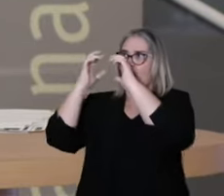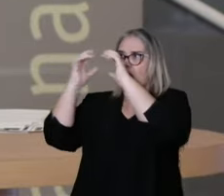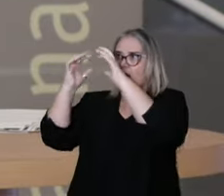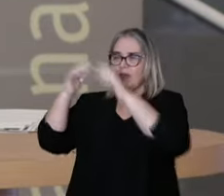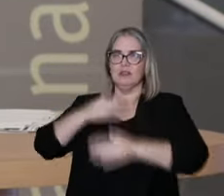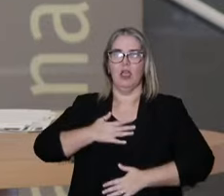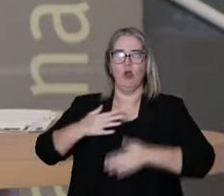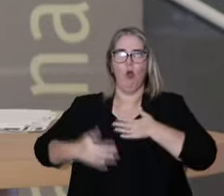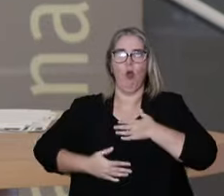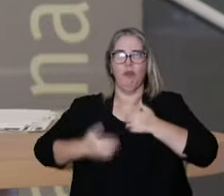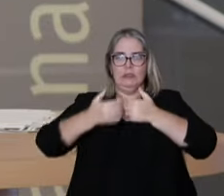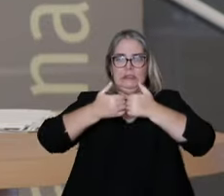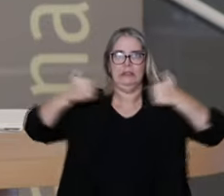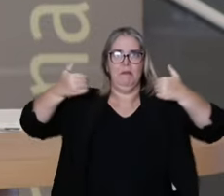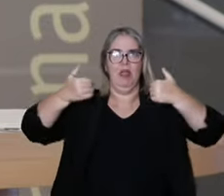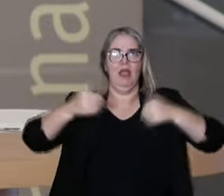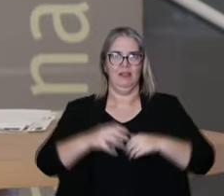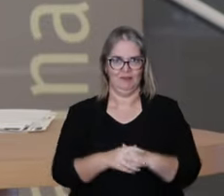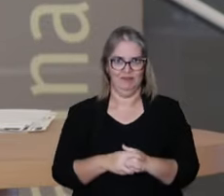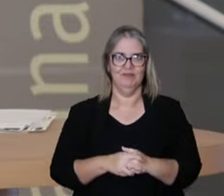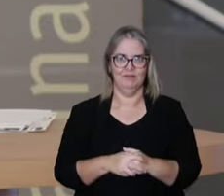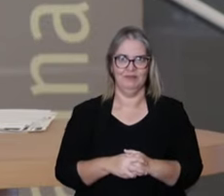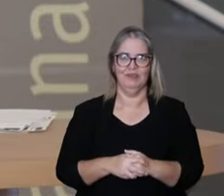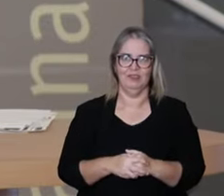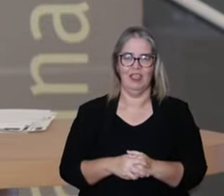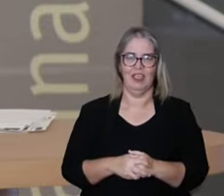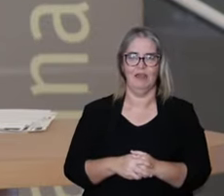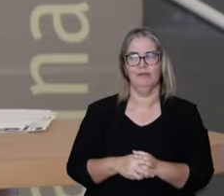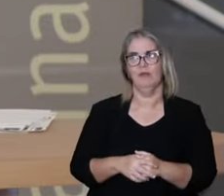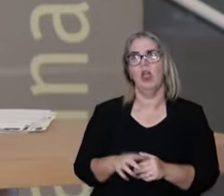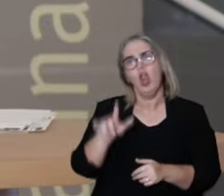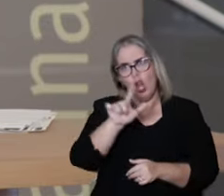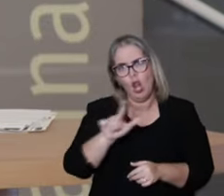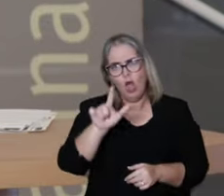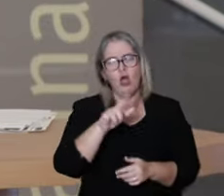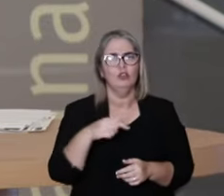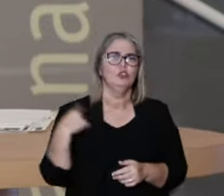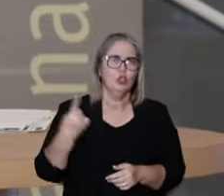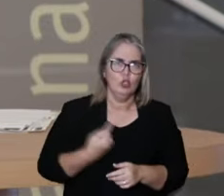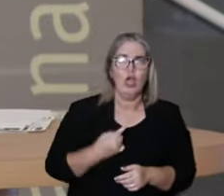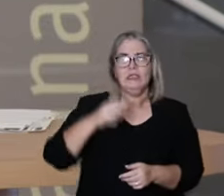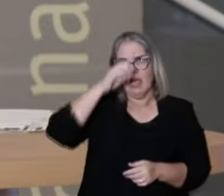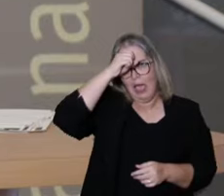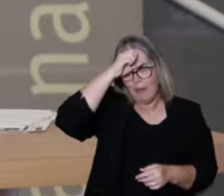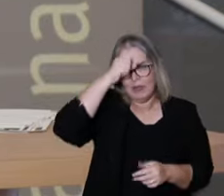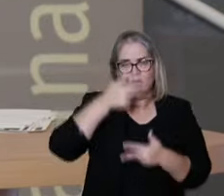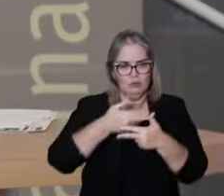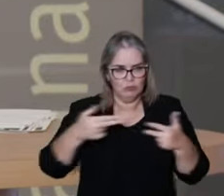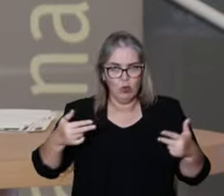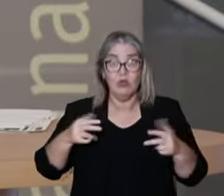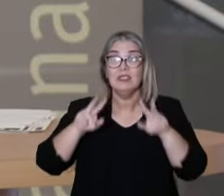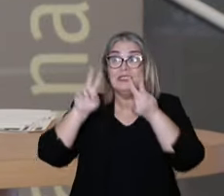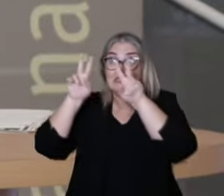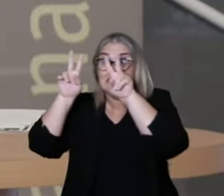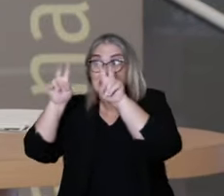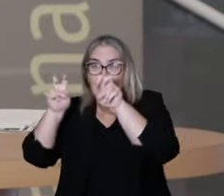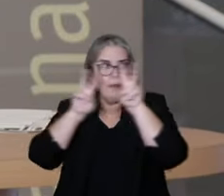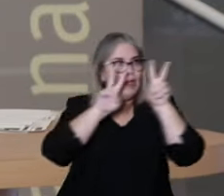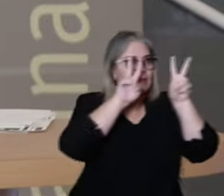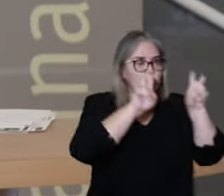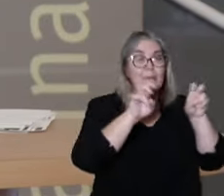psychosome. So this division, it allowed us to learn a lot of things in the separation.